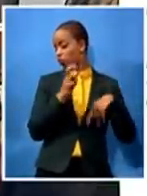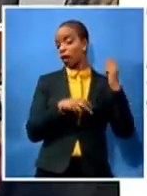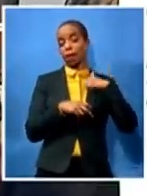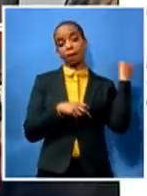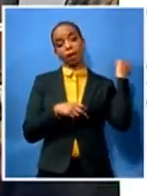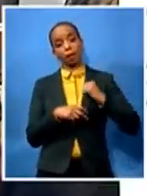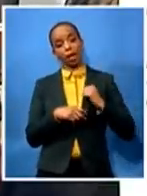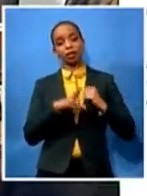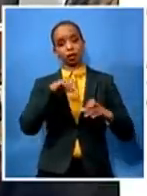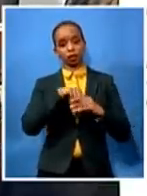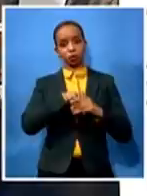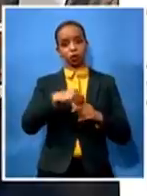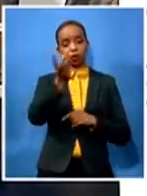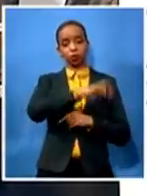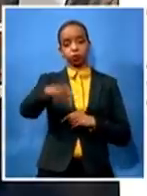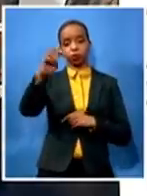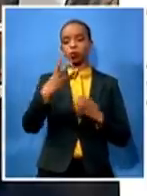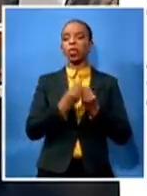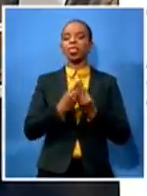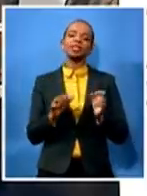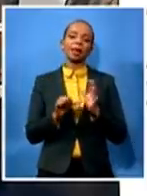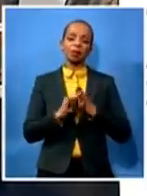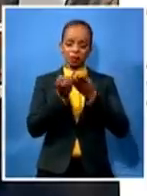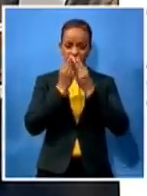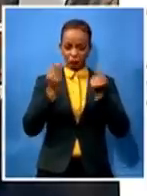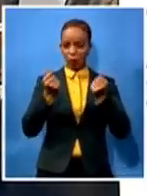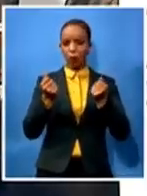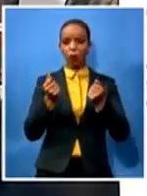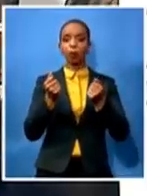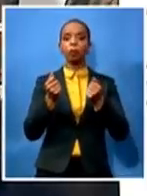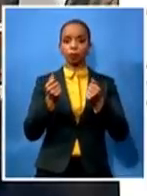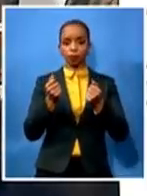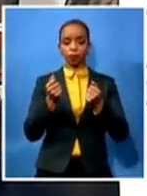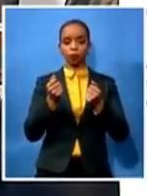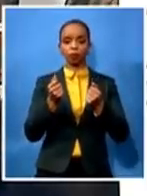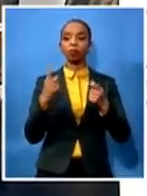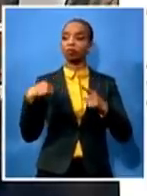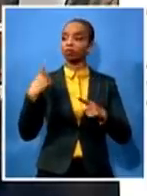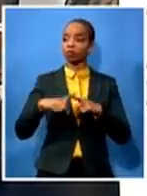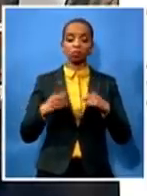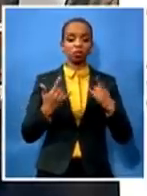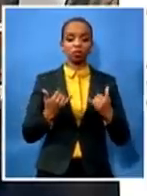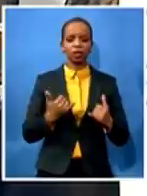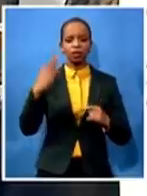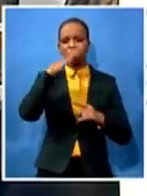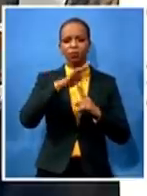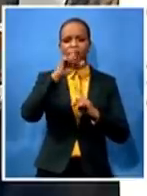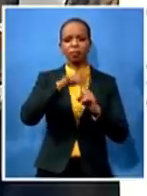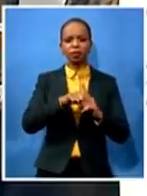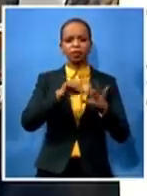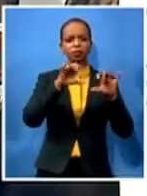to date nobody has been prosecuted a case was opened